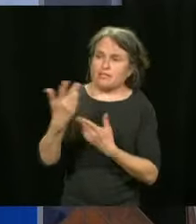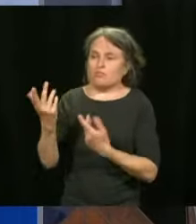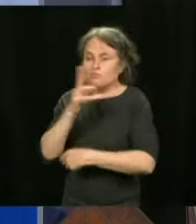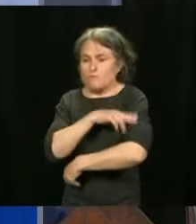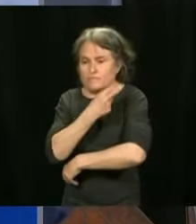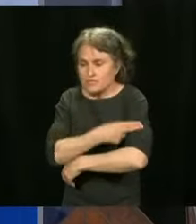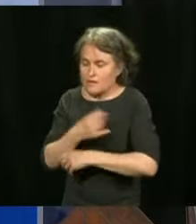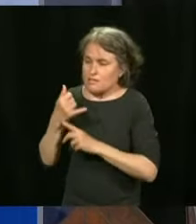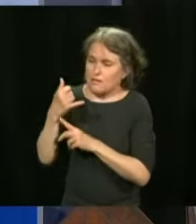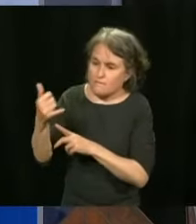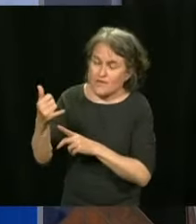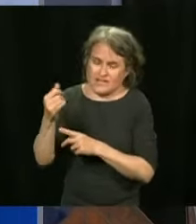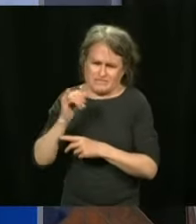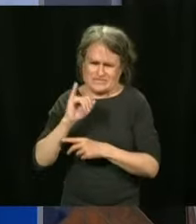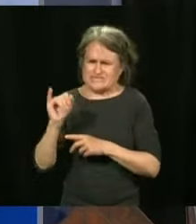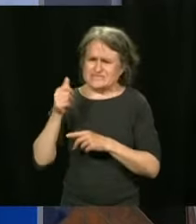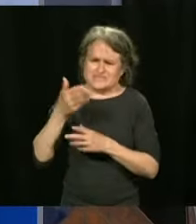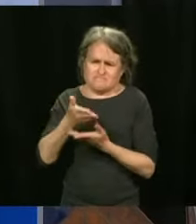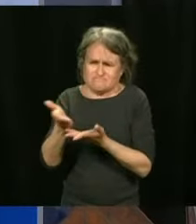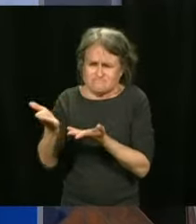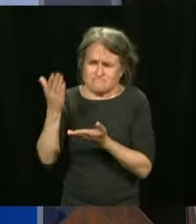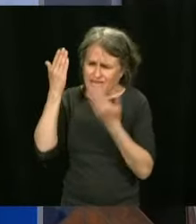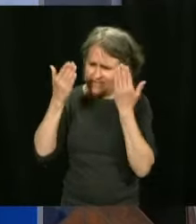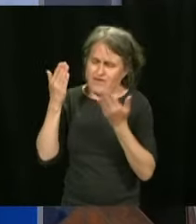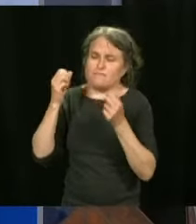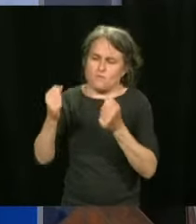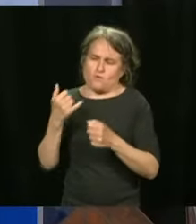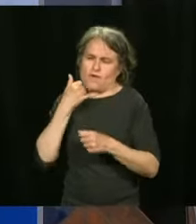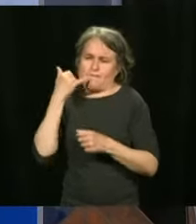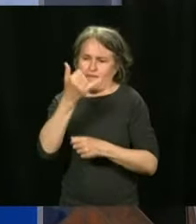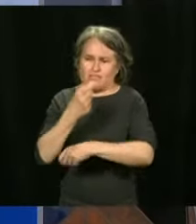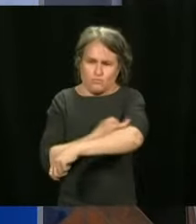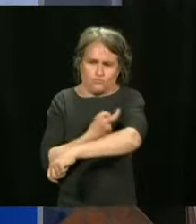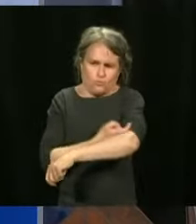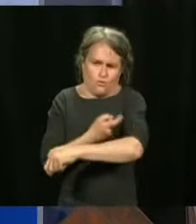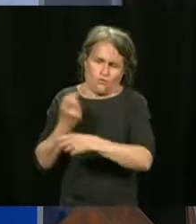And if they have any concerns, I think that they can call their doctor.